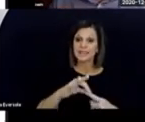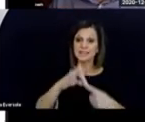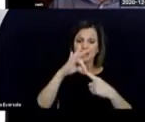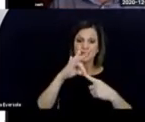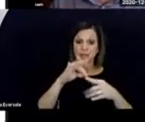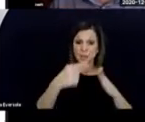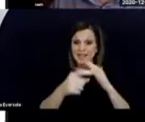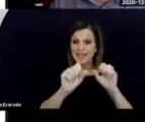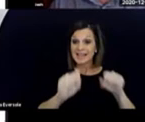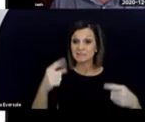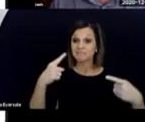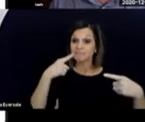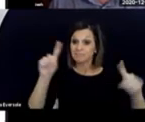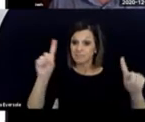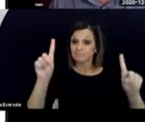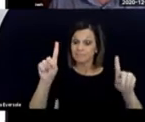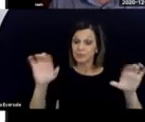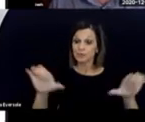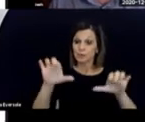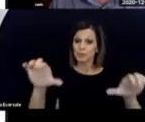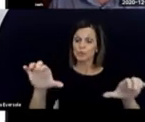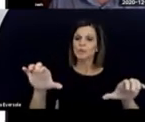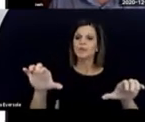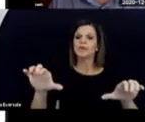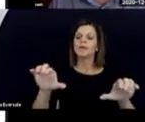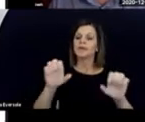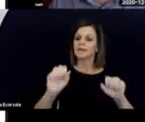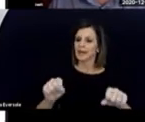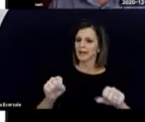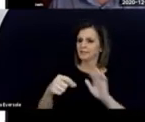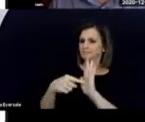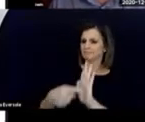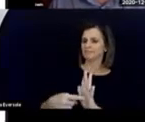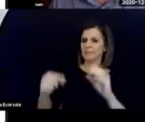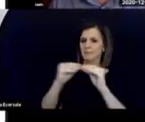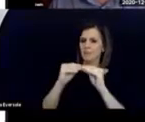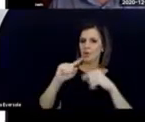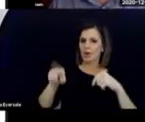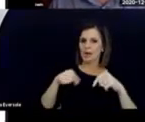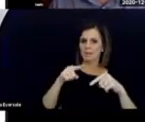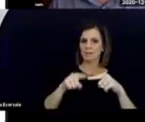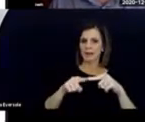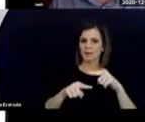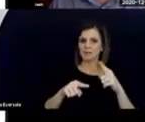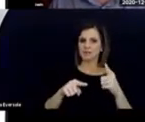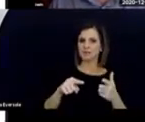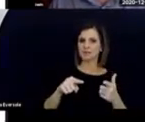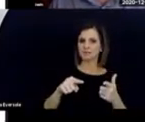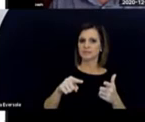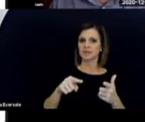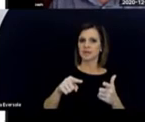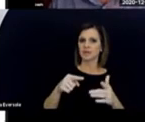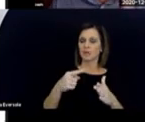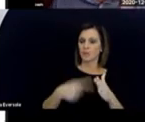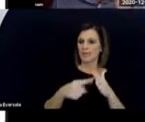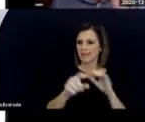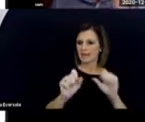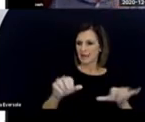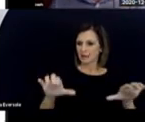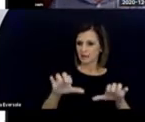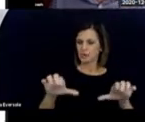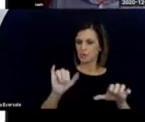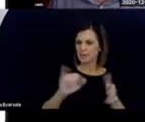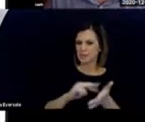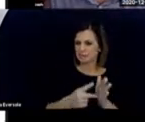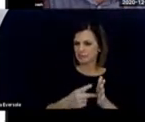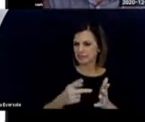the difficulties they face and the strategies they are using to function effectively. So what does that mean? What it